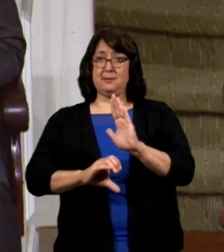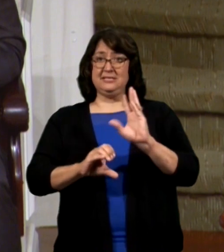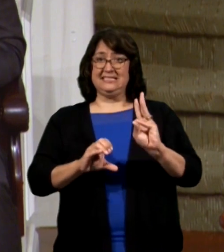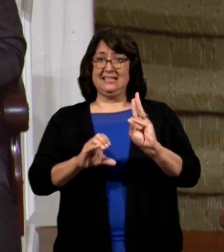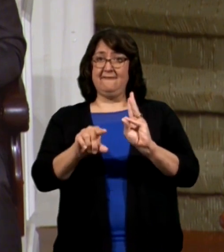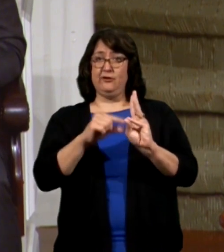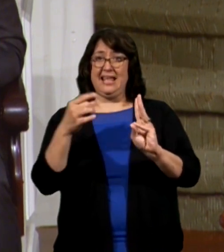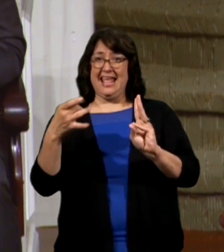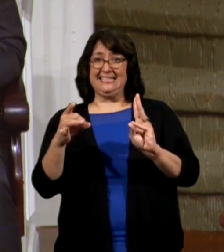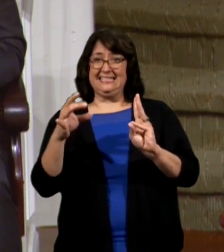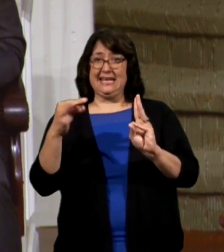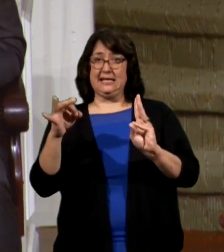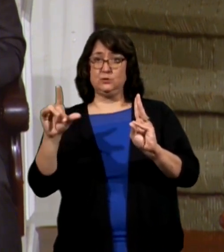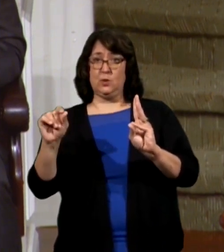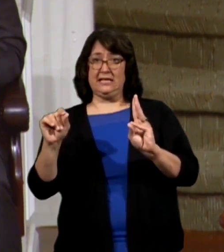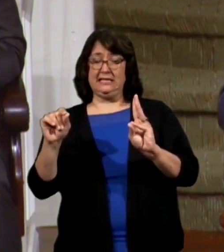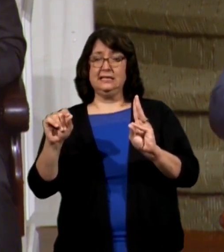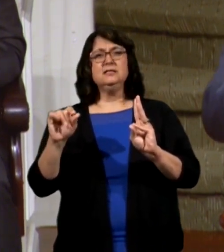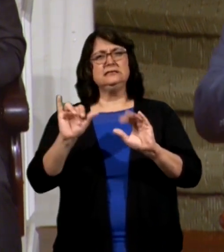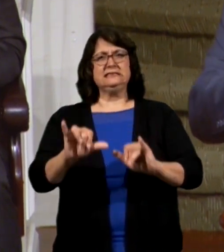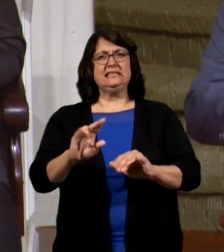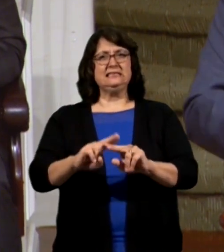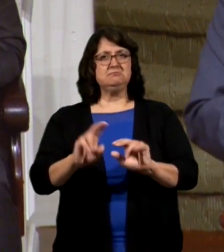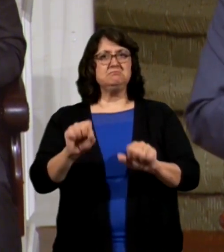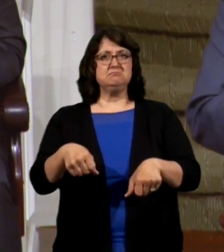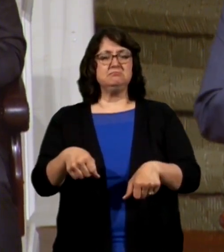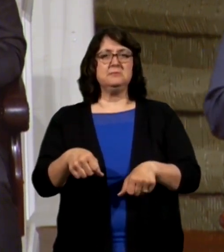we'll find our text. And I'll let you stay seated.